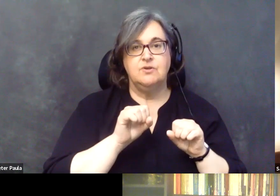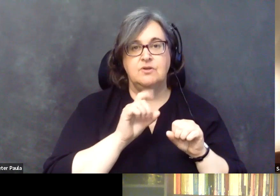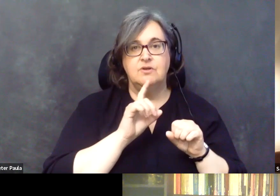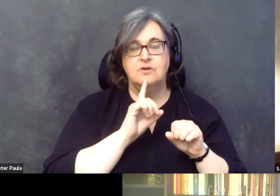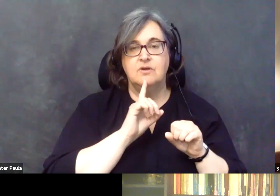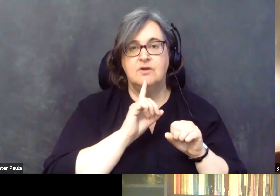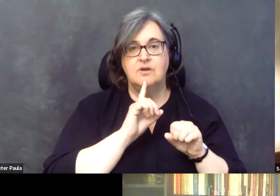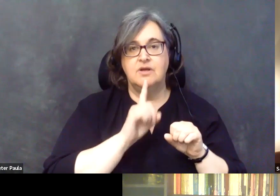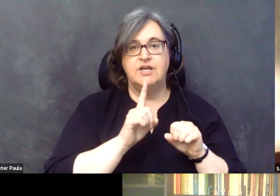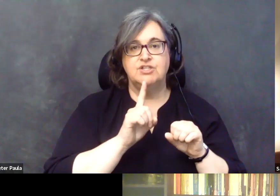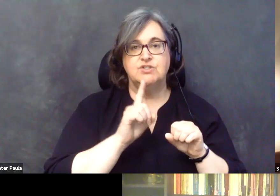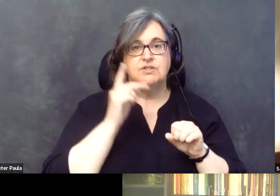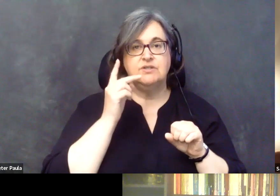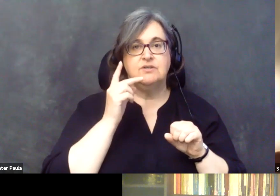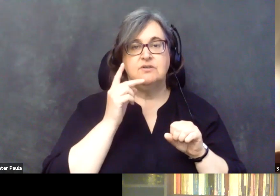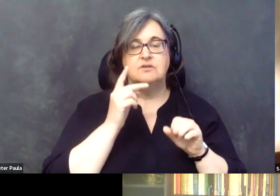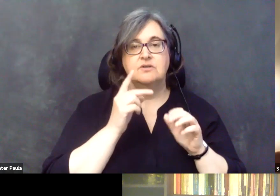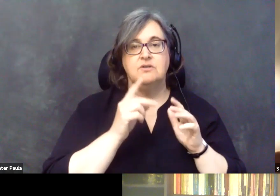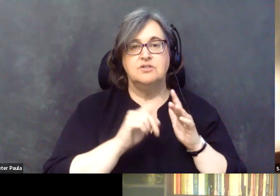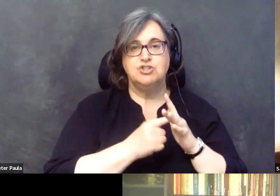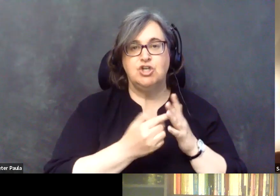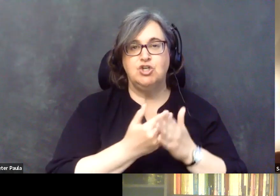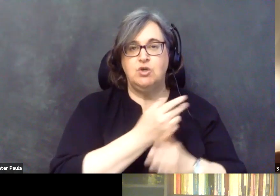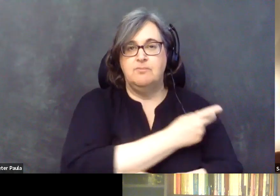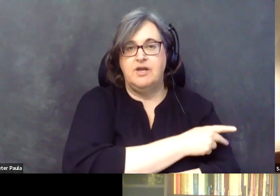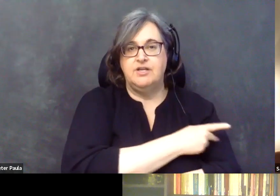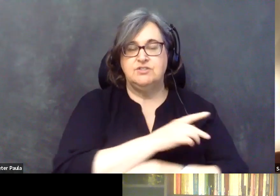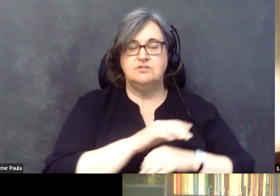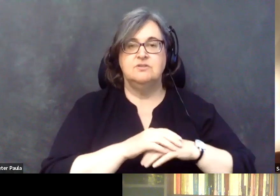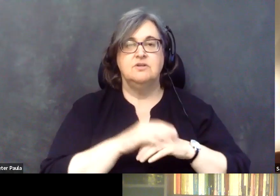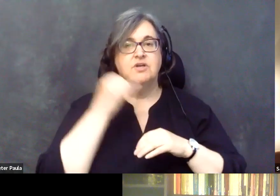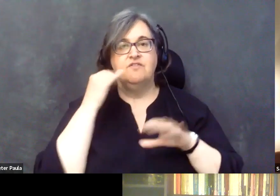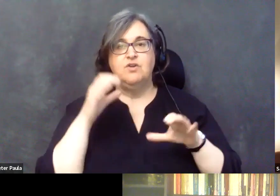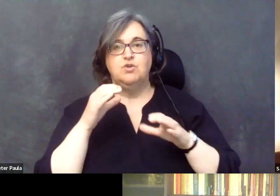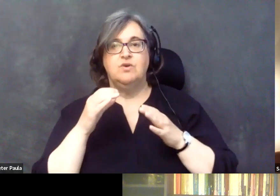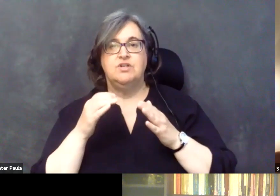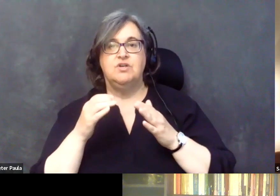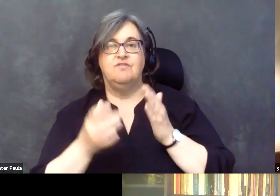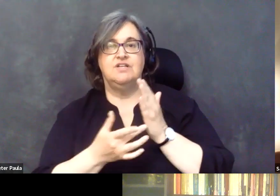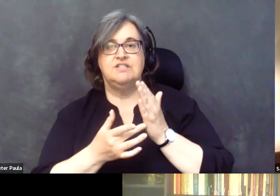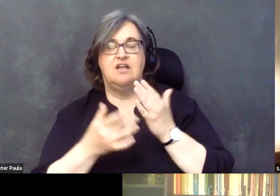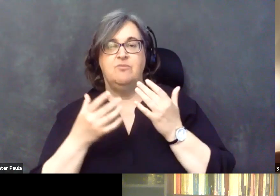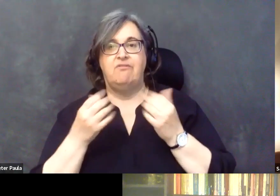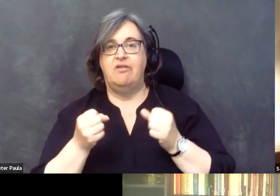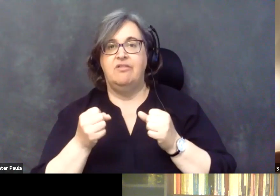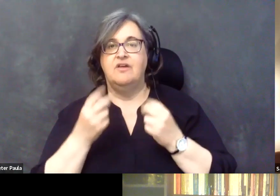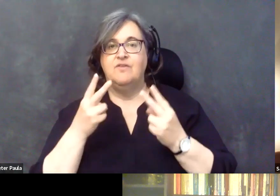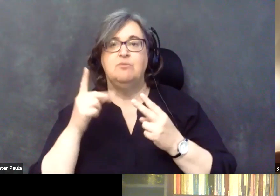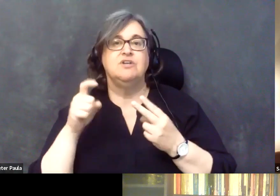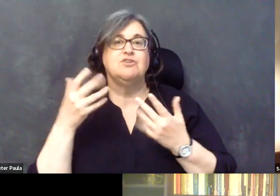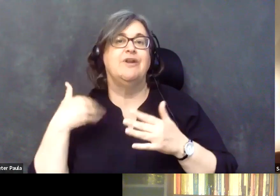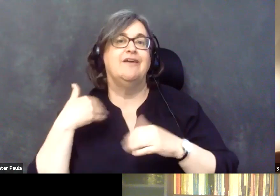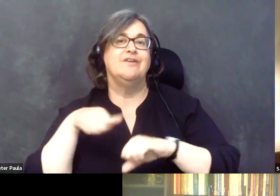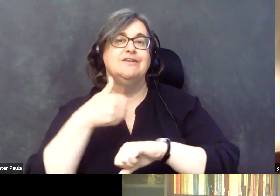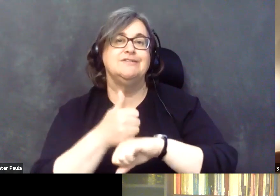patient. That's been they earlier. was that to do a telehealth visit, you have to have an established relationship